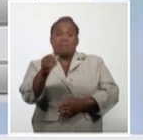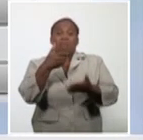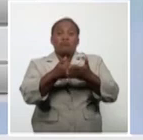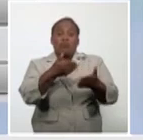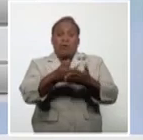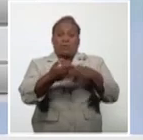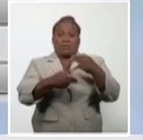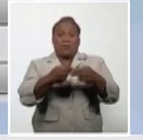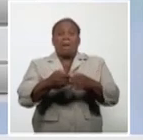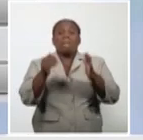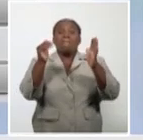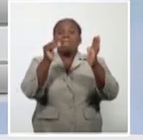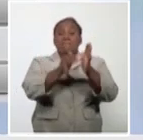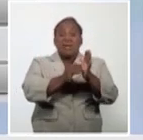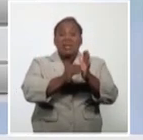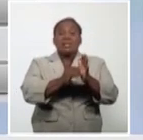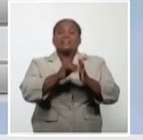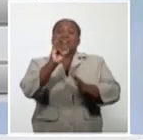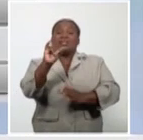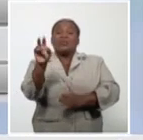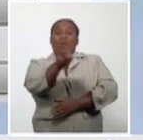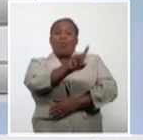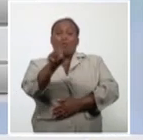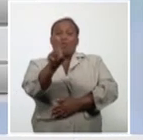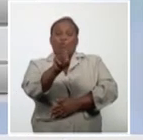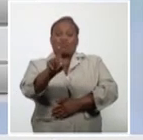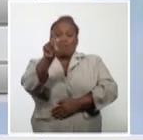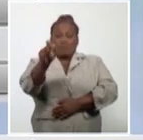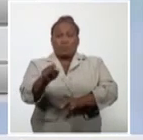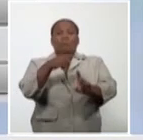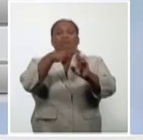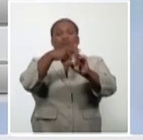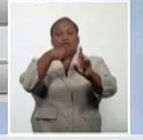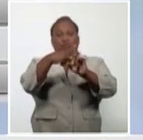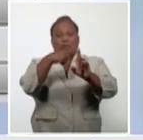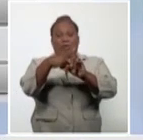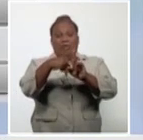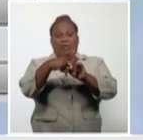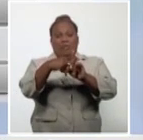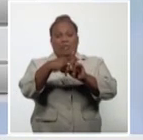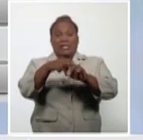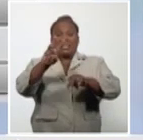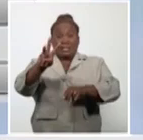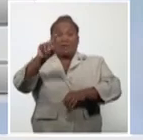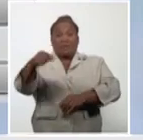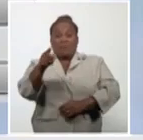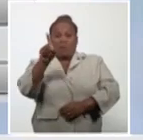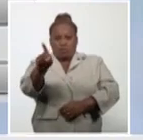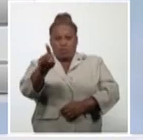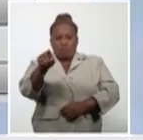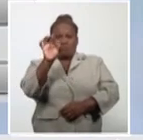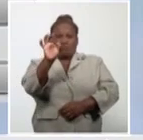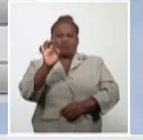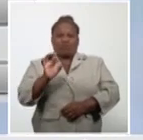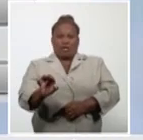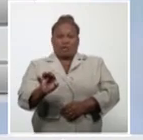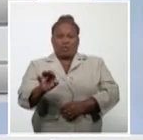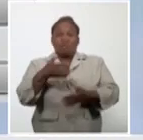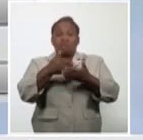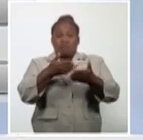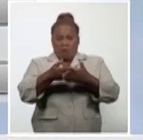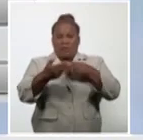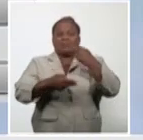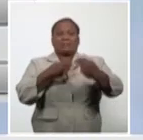studied and 1,611 have tested positive. That is